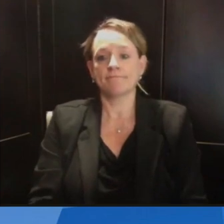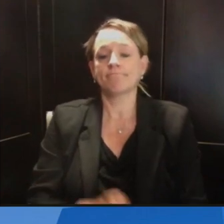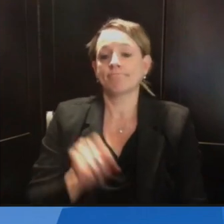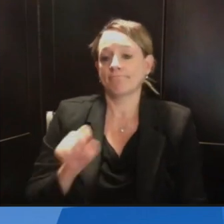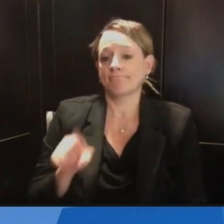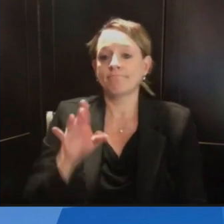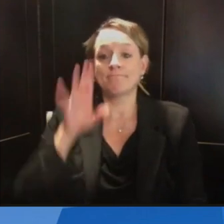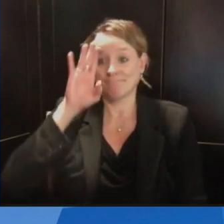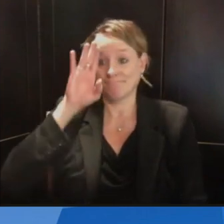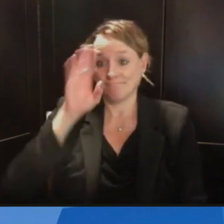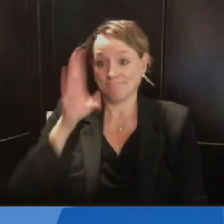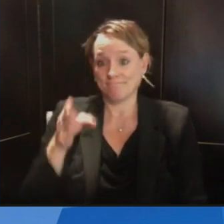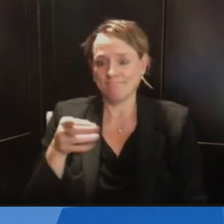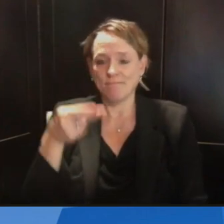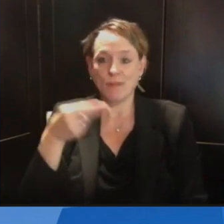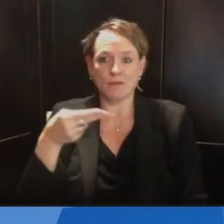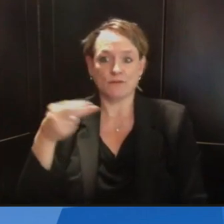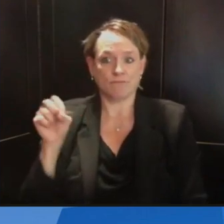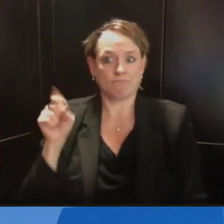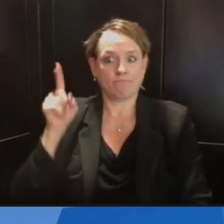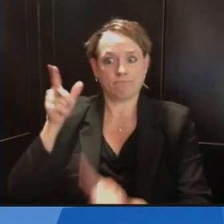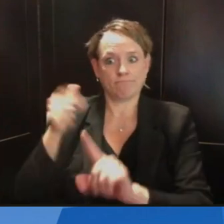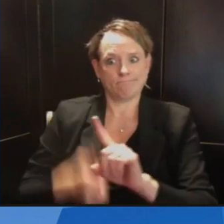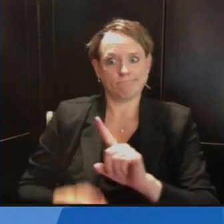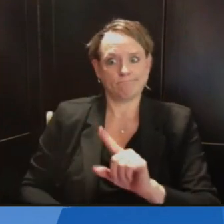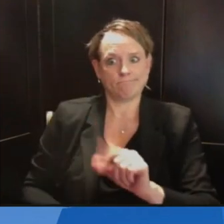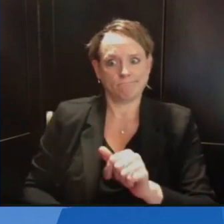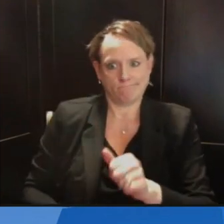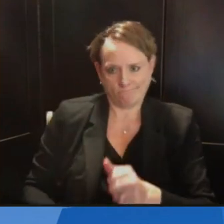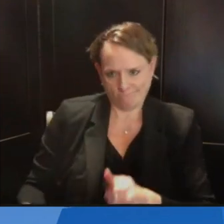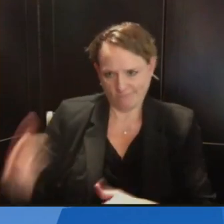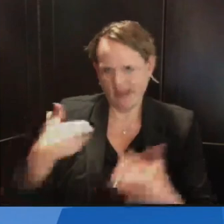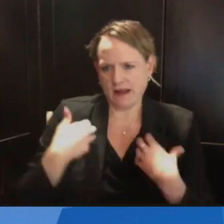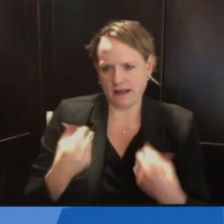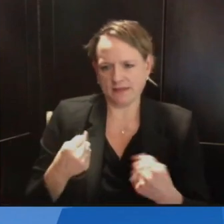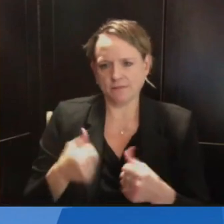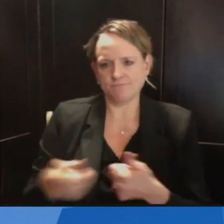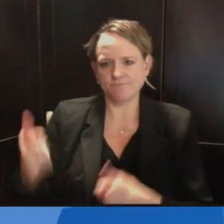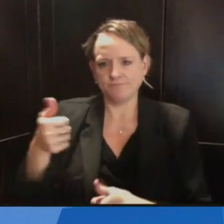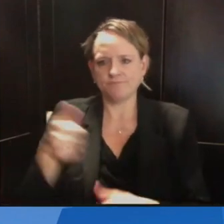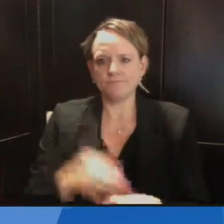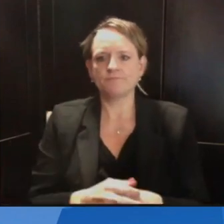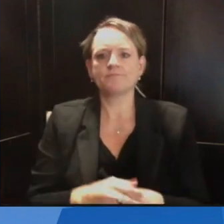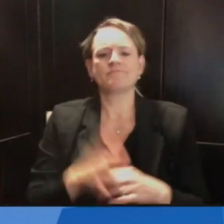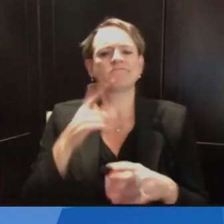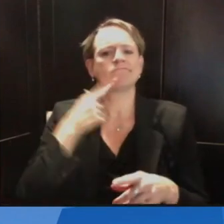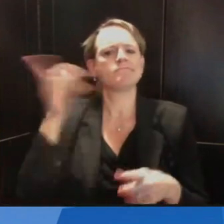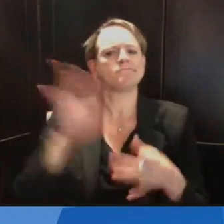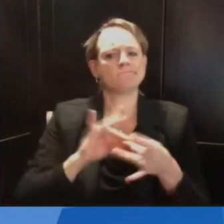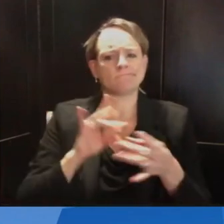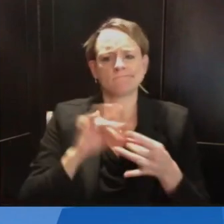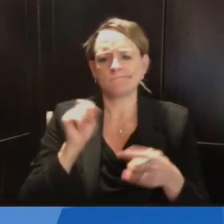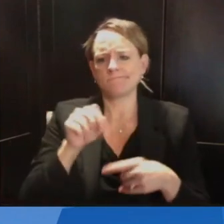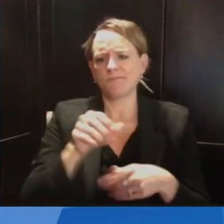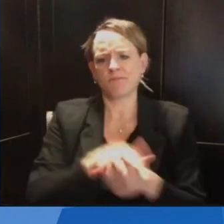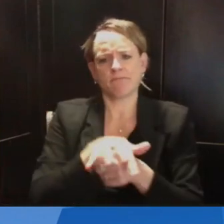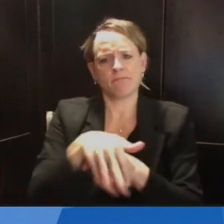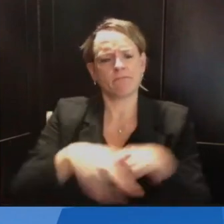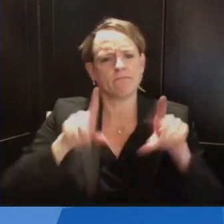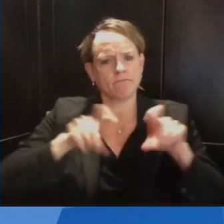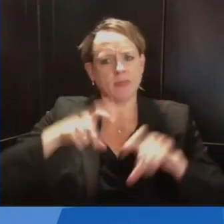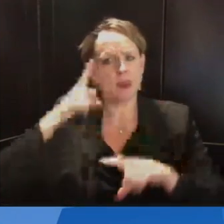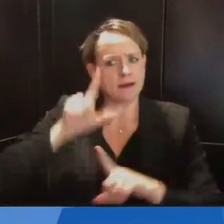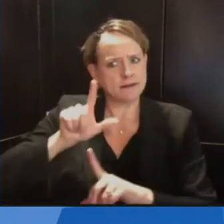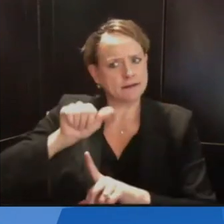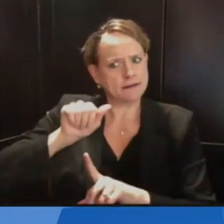are plenty of test supplies for labs. But I know that you've said earlier that we're not doing enough tests, and the high test positivity